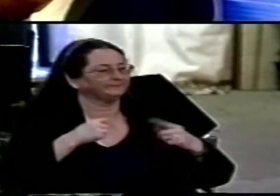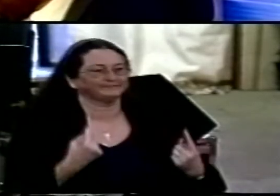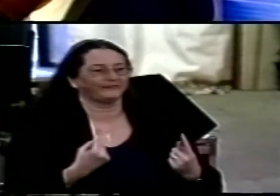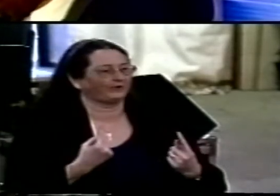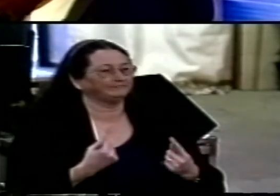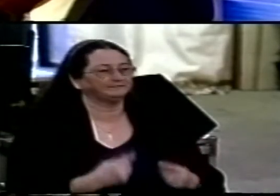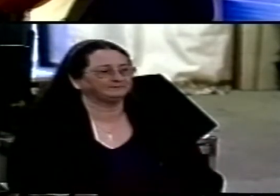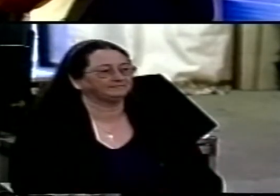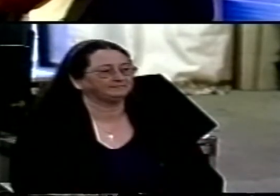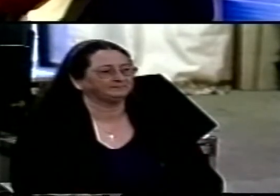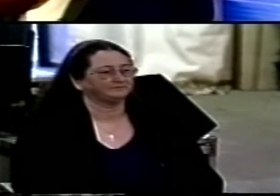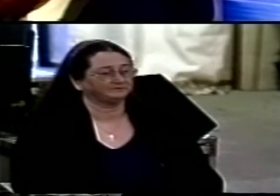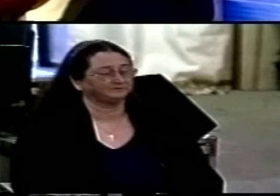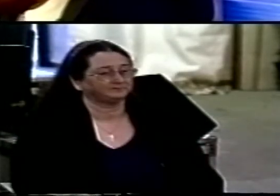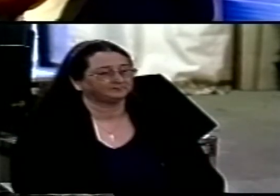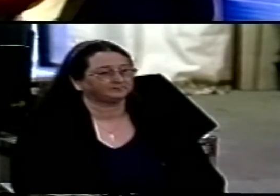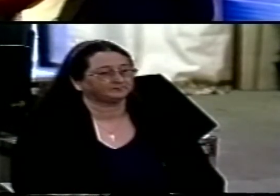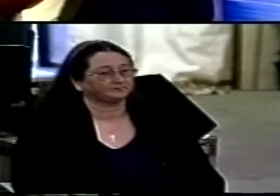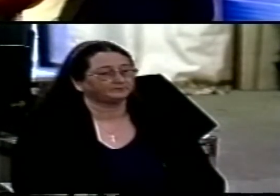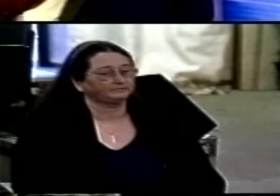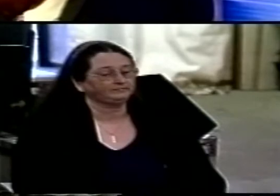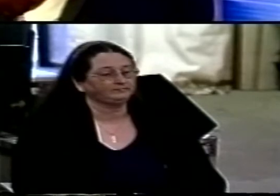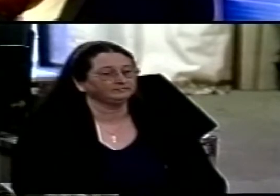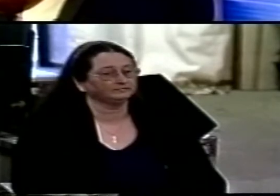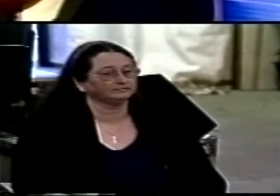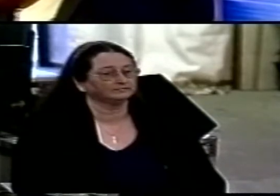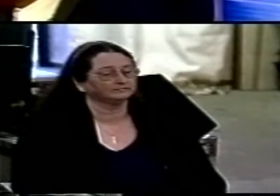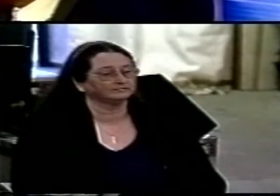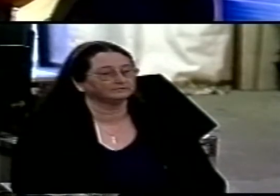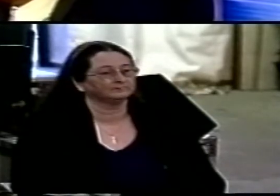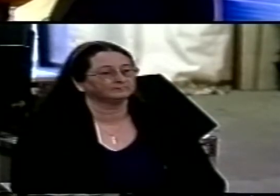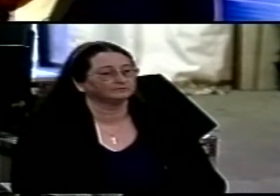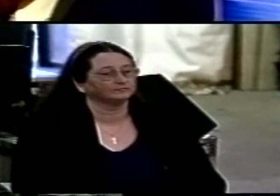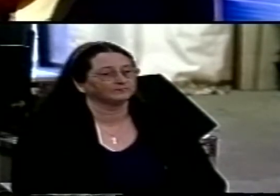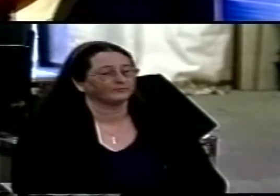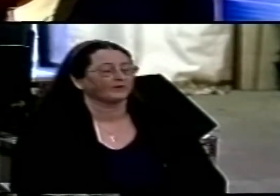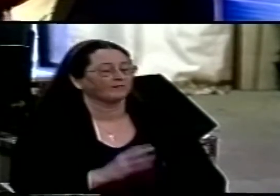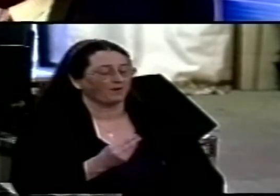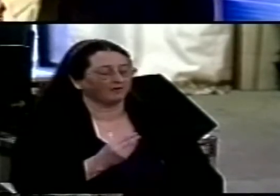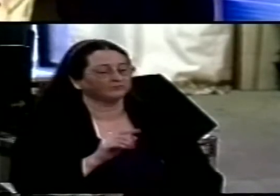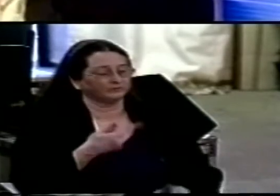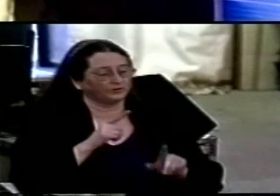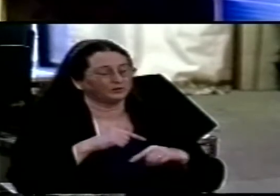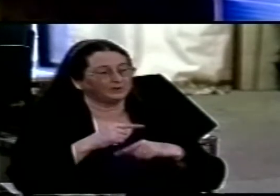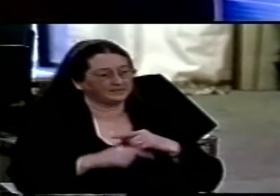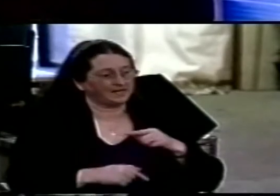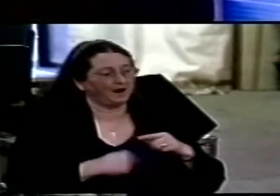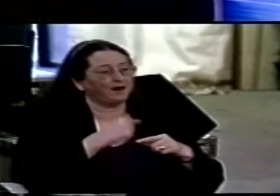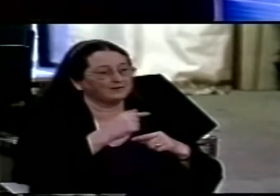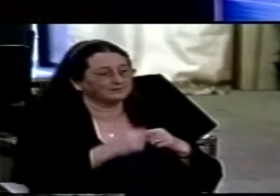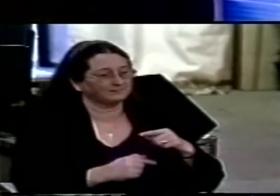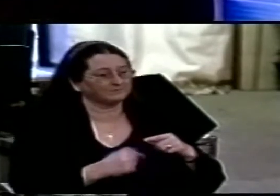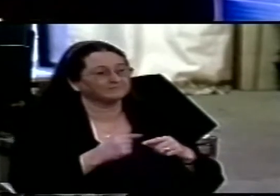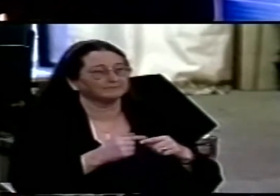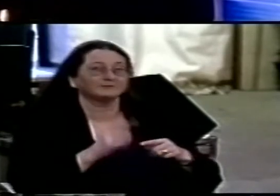in ways as yet inexplicable God showed up